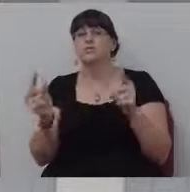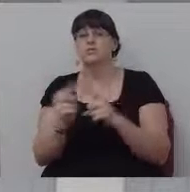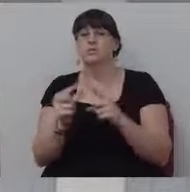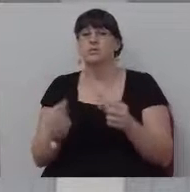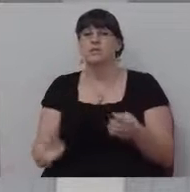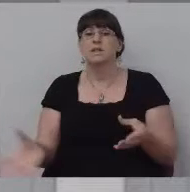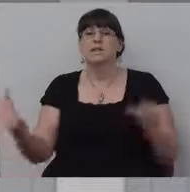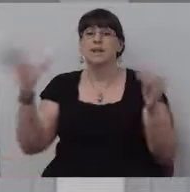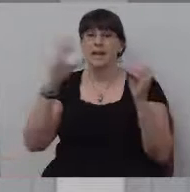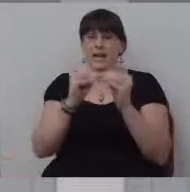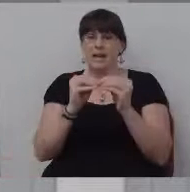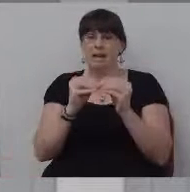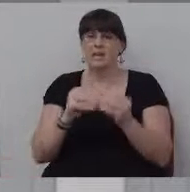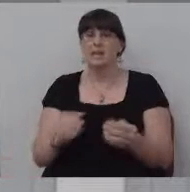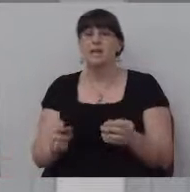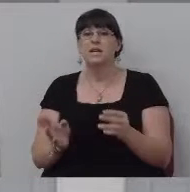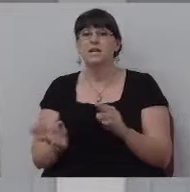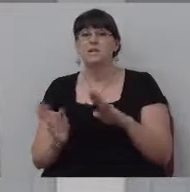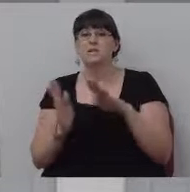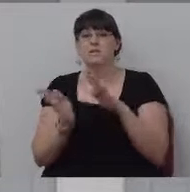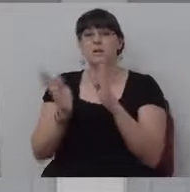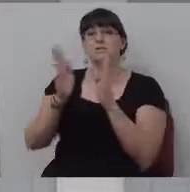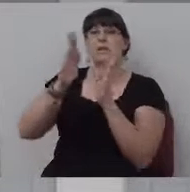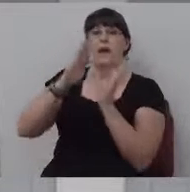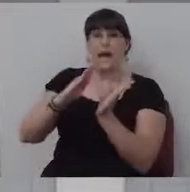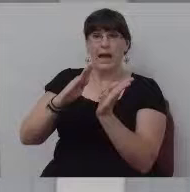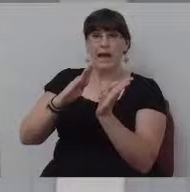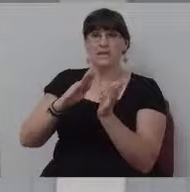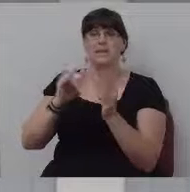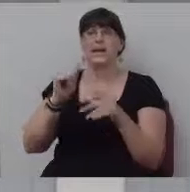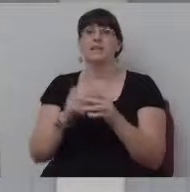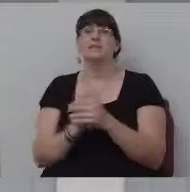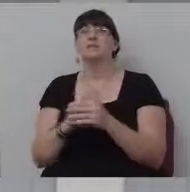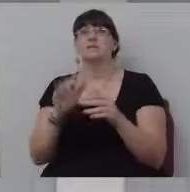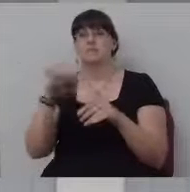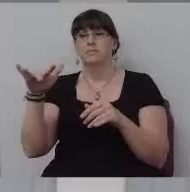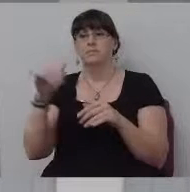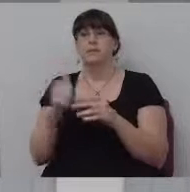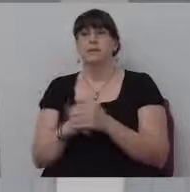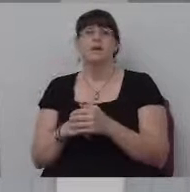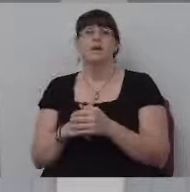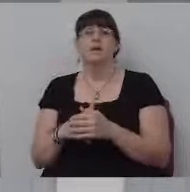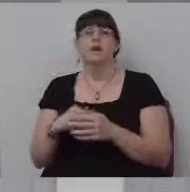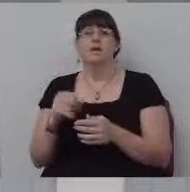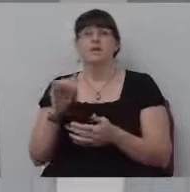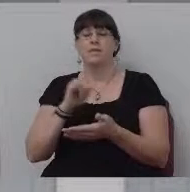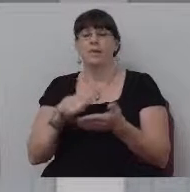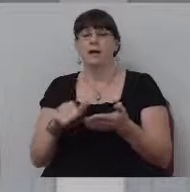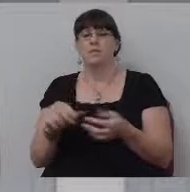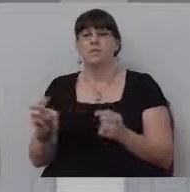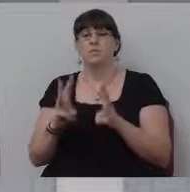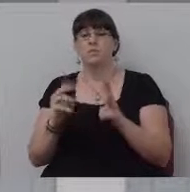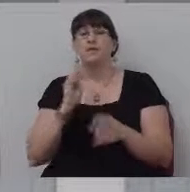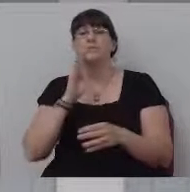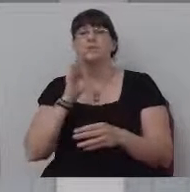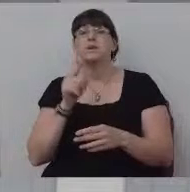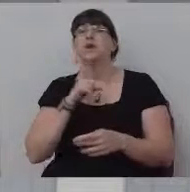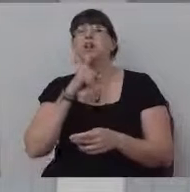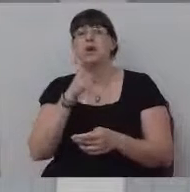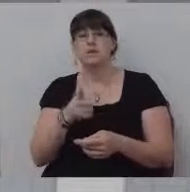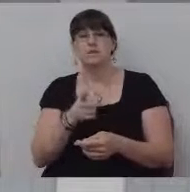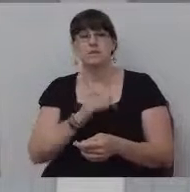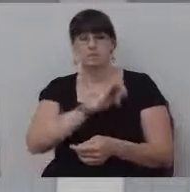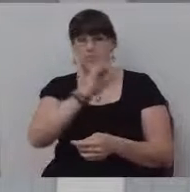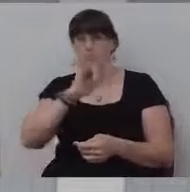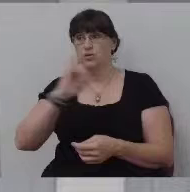italics. And that was a matter of them wanting to be honest to you and me so that we